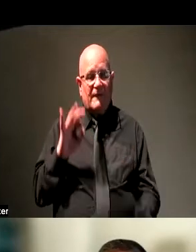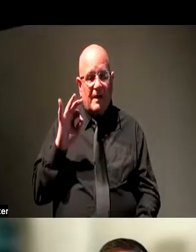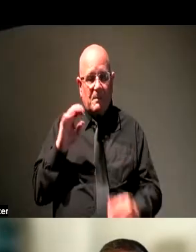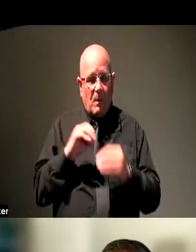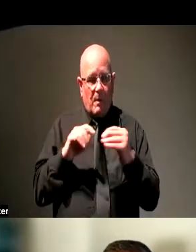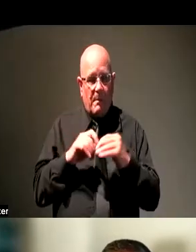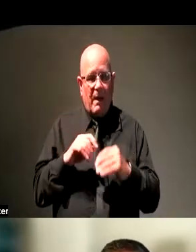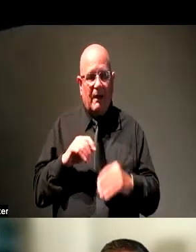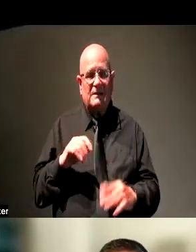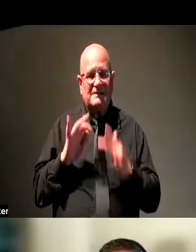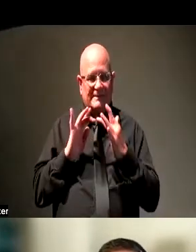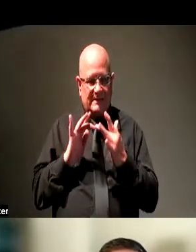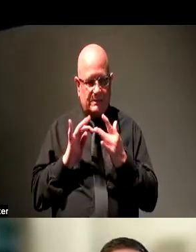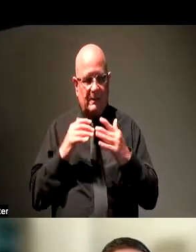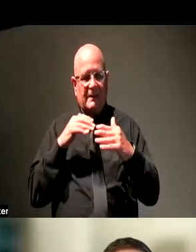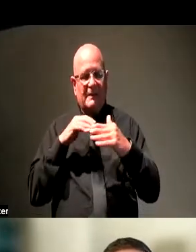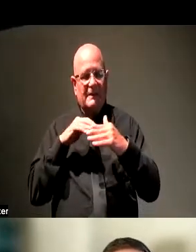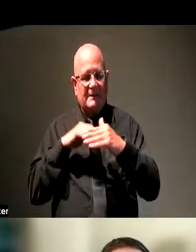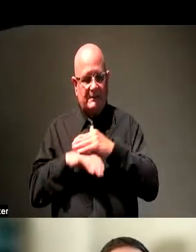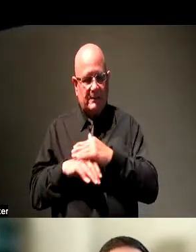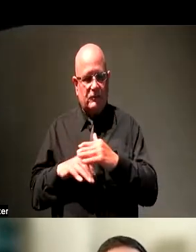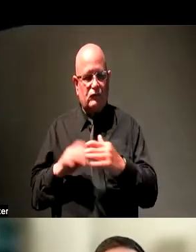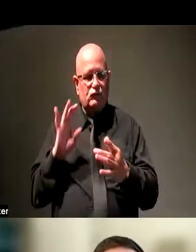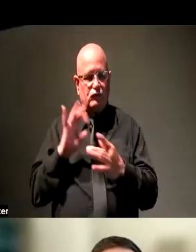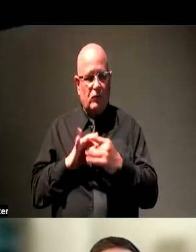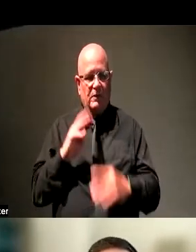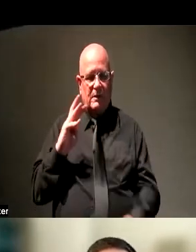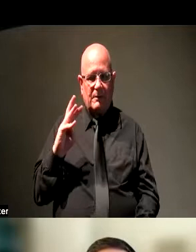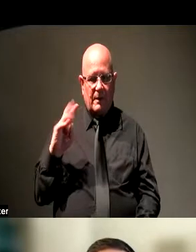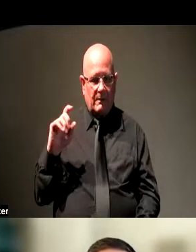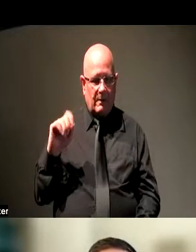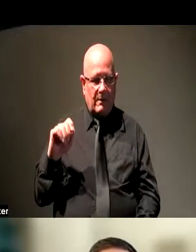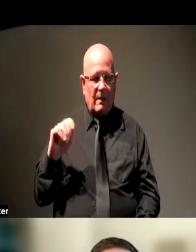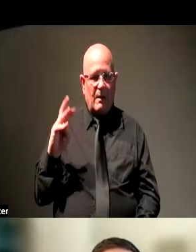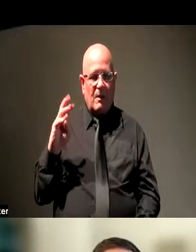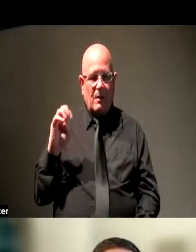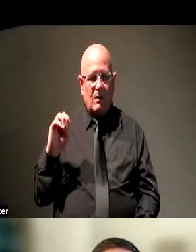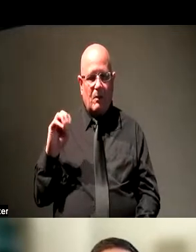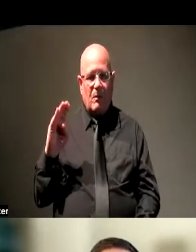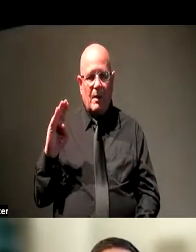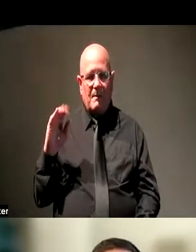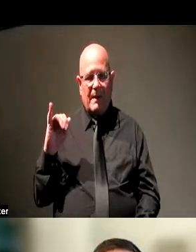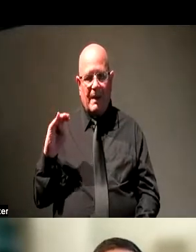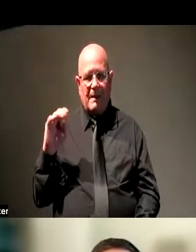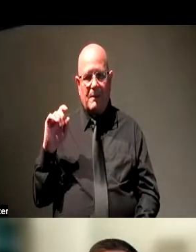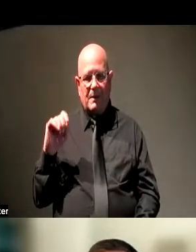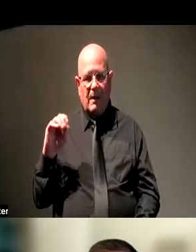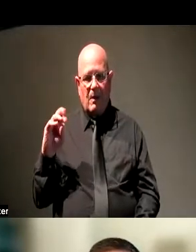digital accessibility, you can hop on to www.webaim.org. That's w-e-b-a-i-m